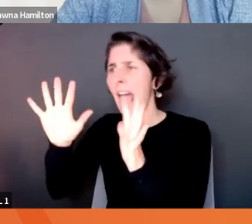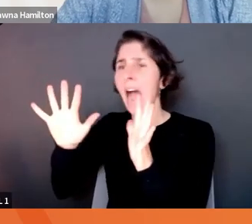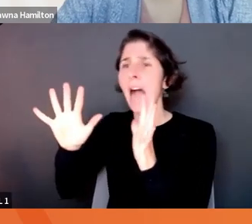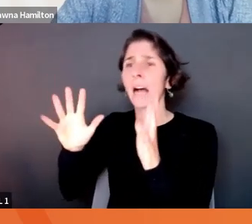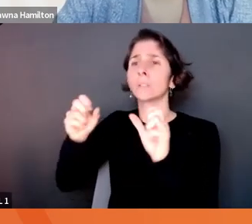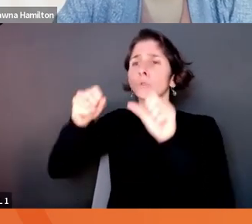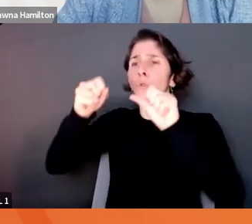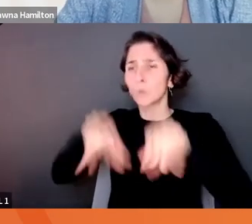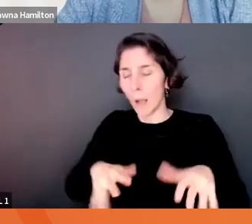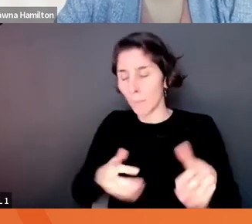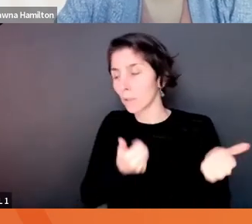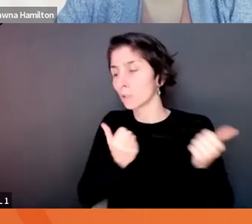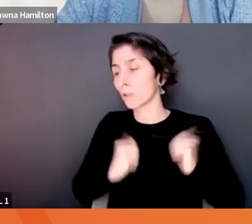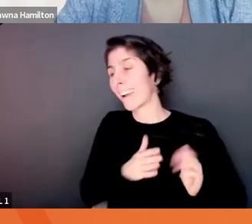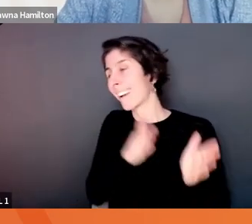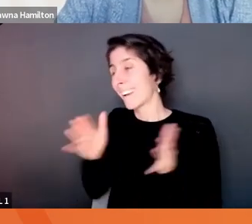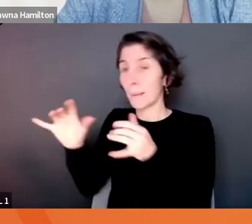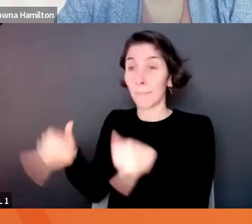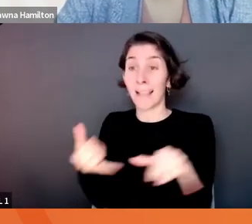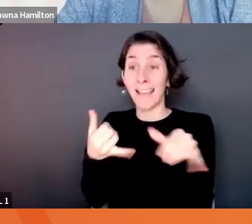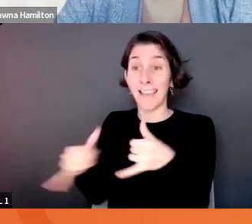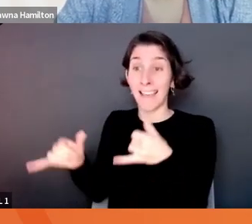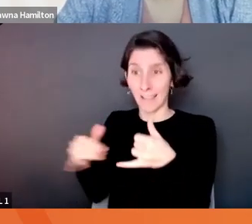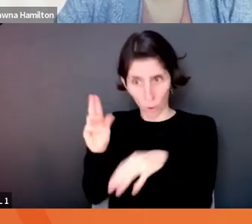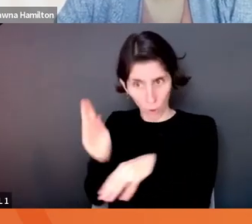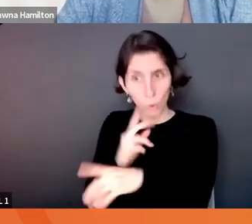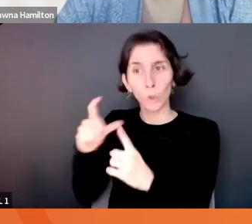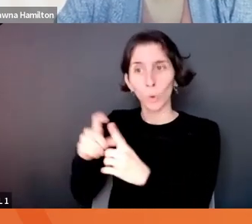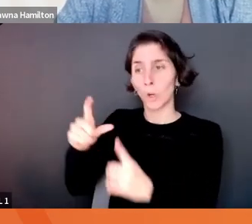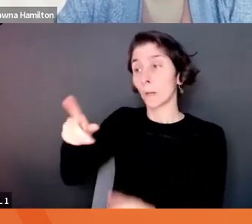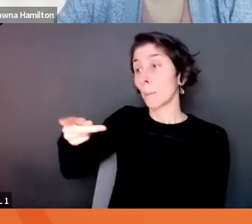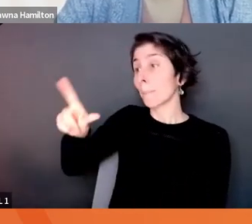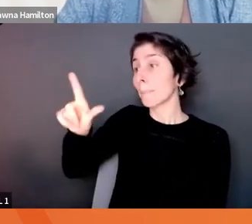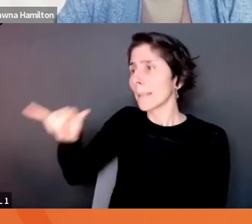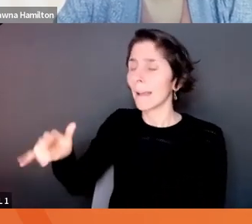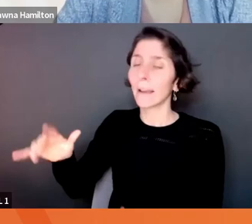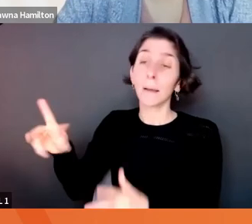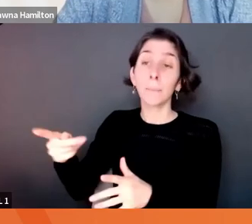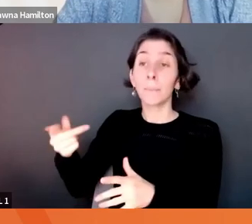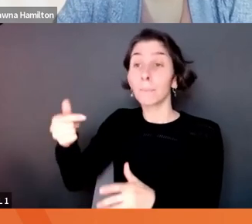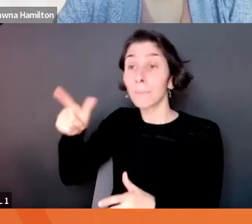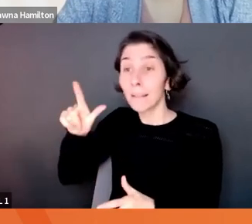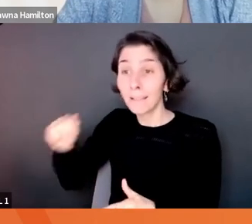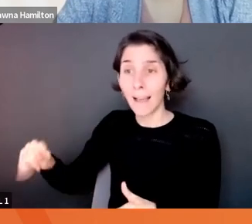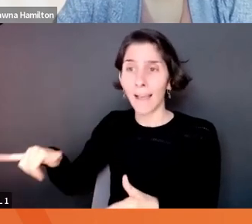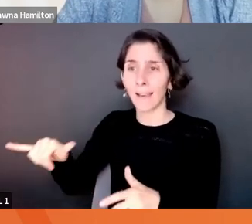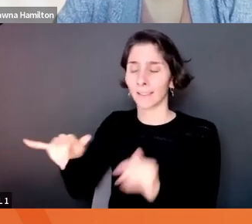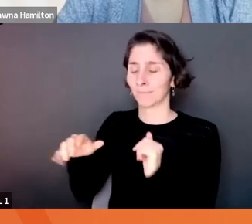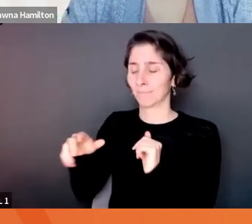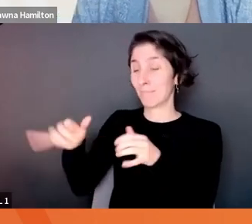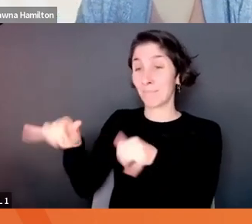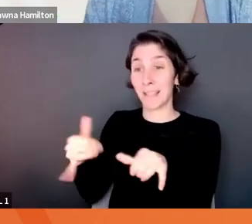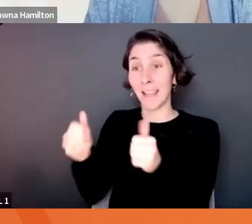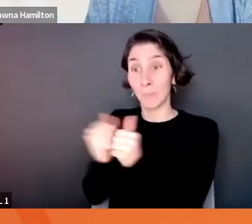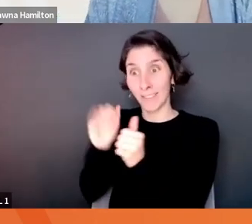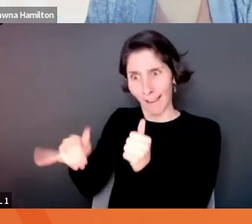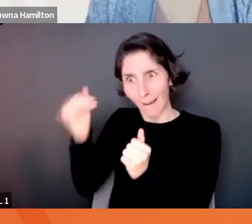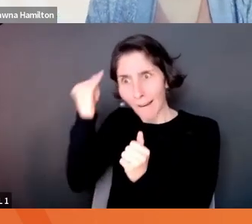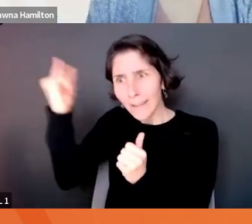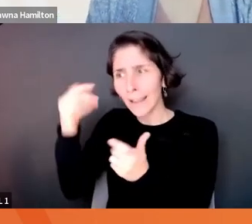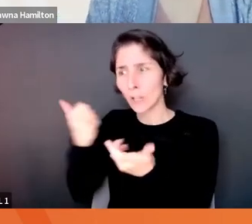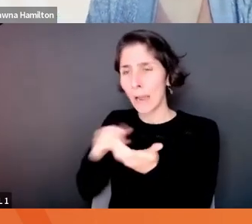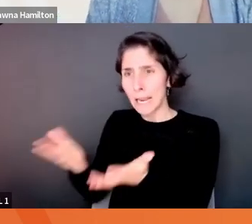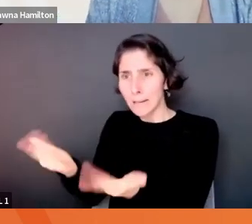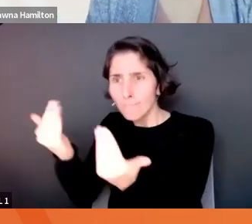with it, even use a word like, why don't we play with this idea? Let's try it out. Right. To encourage that behavior that you're looking for. think it's a really great way to tie them together.